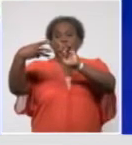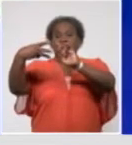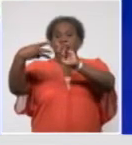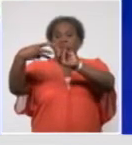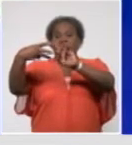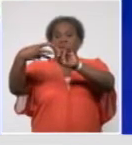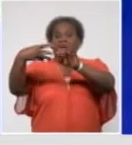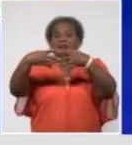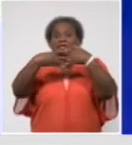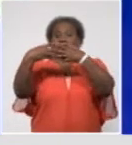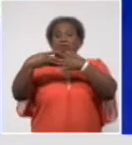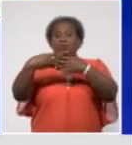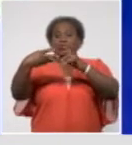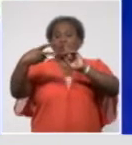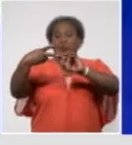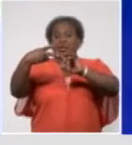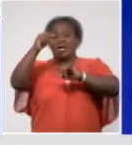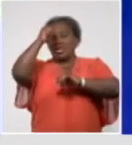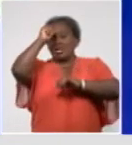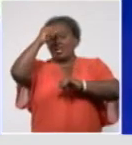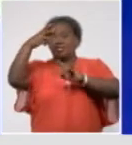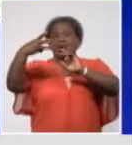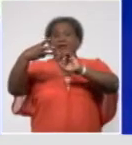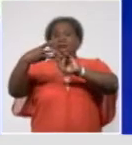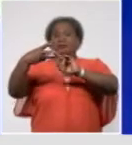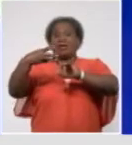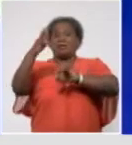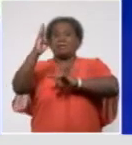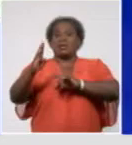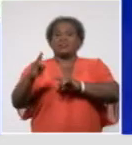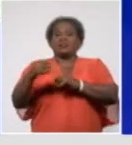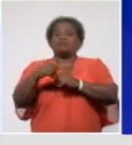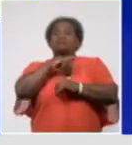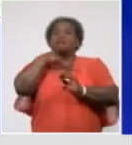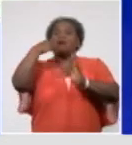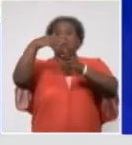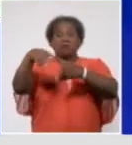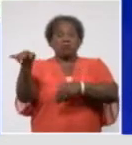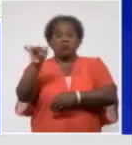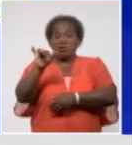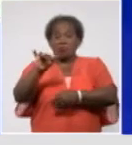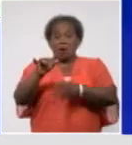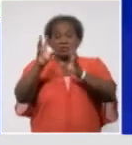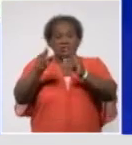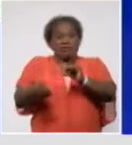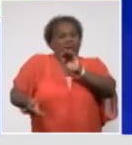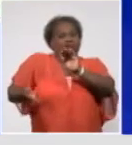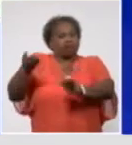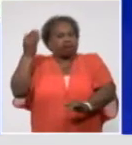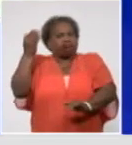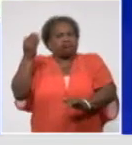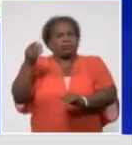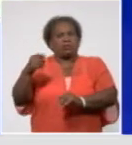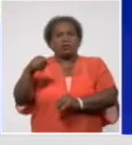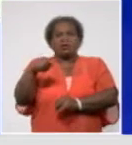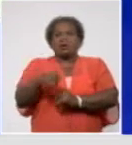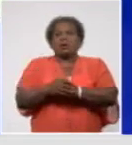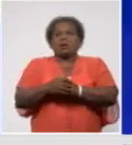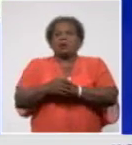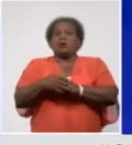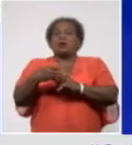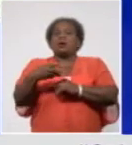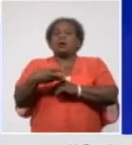cases. Then Brazil with 4,147,794